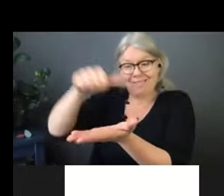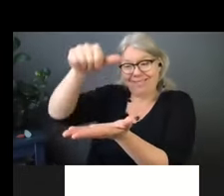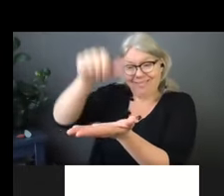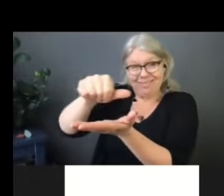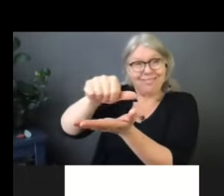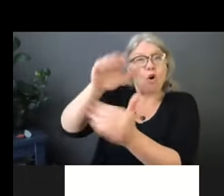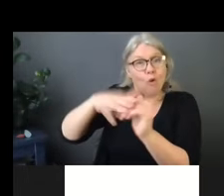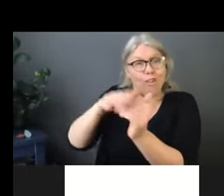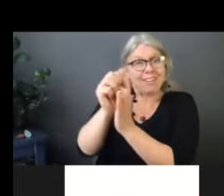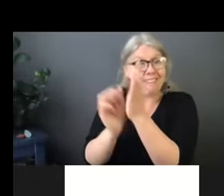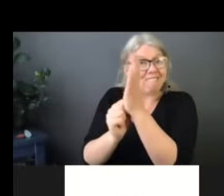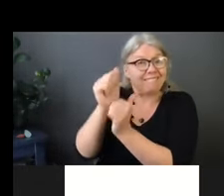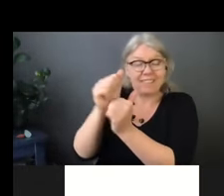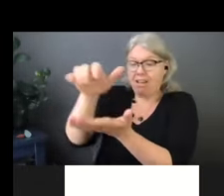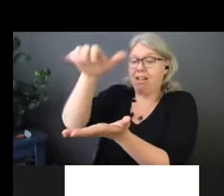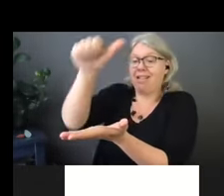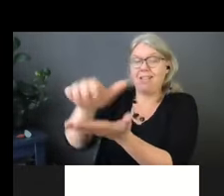break down the glove. It won't protect you.